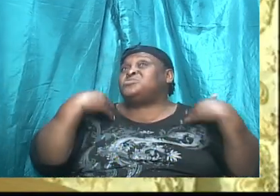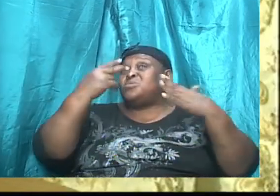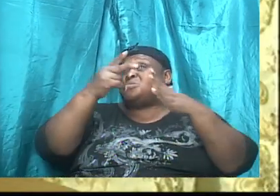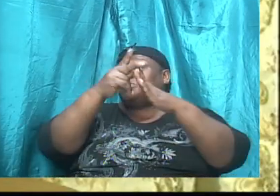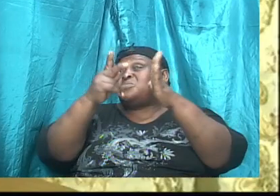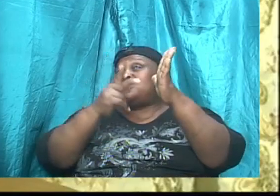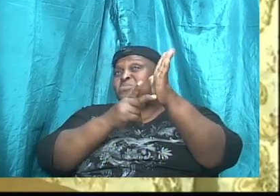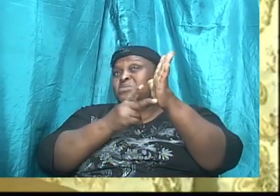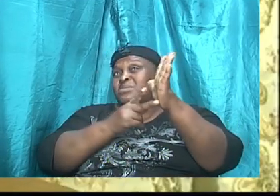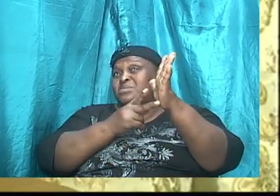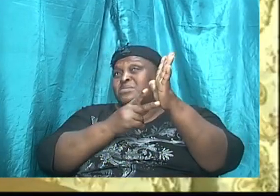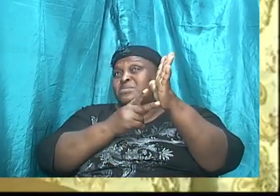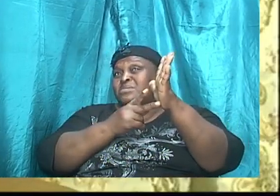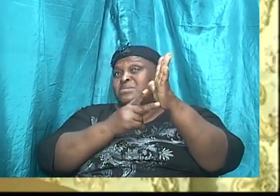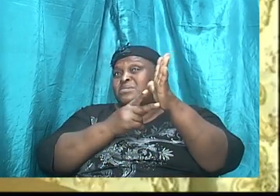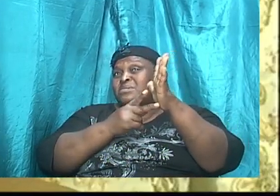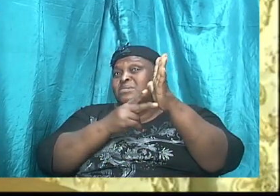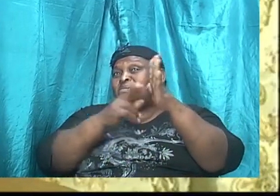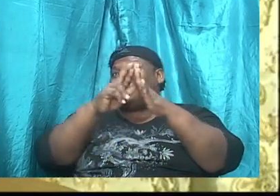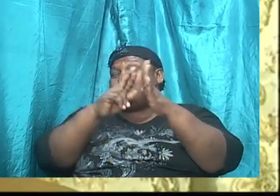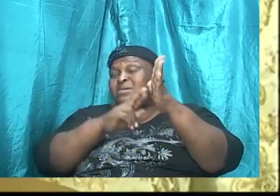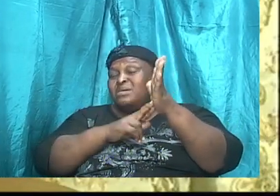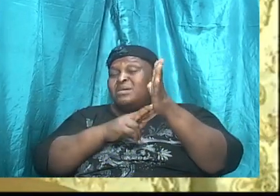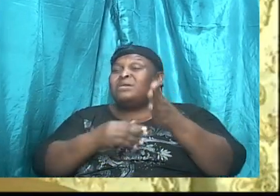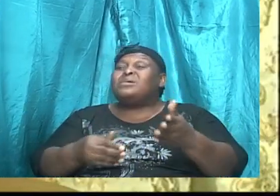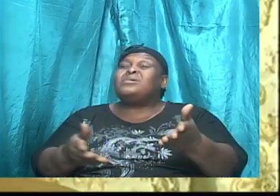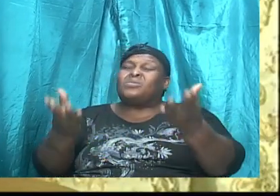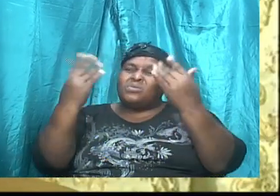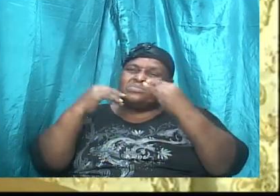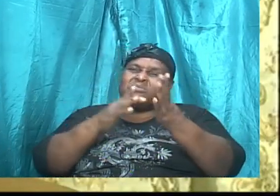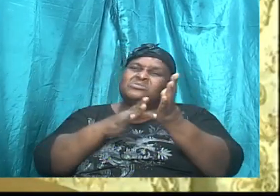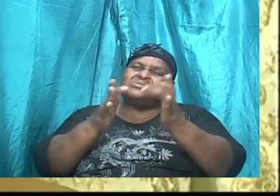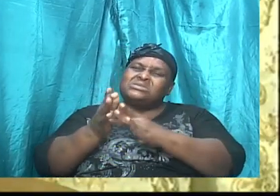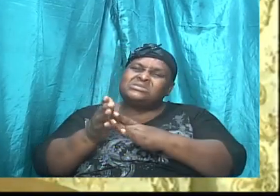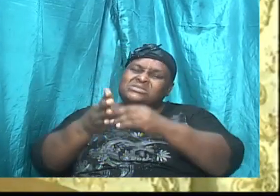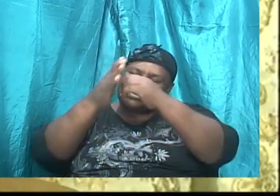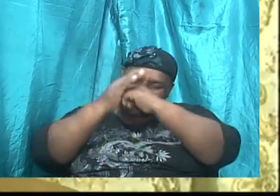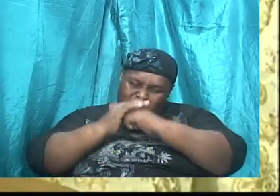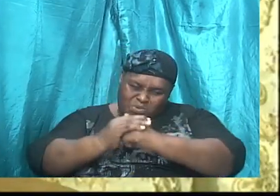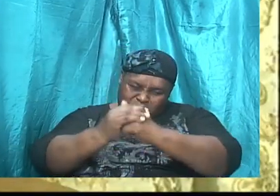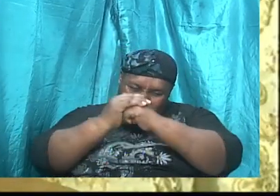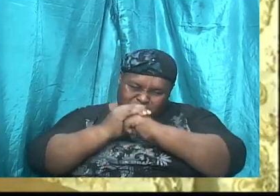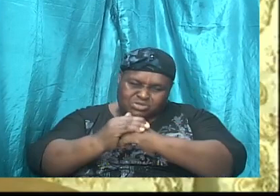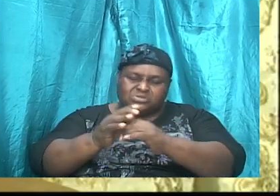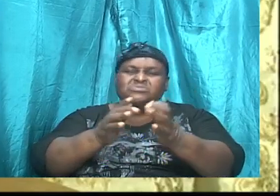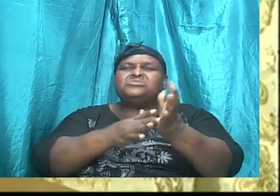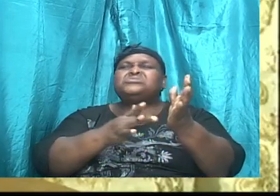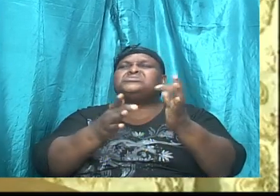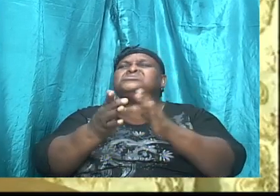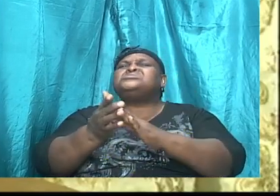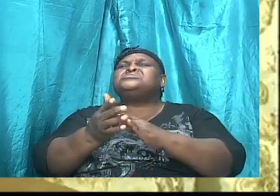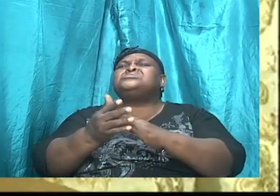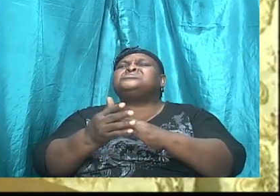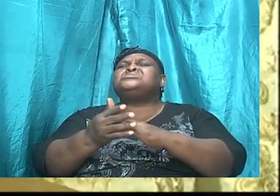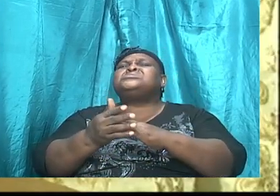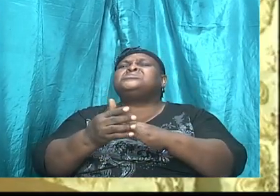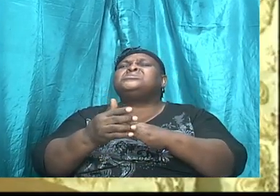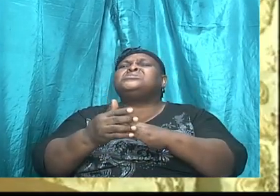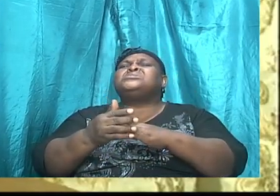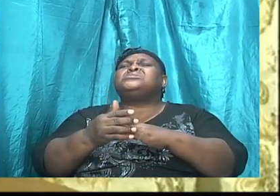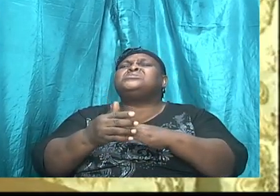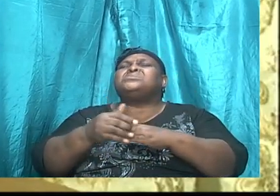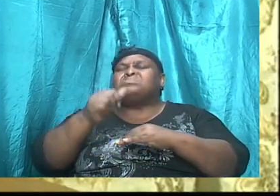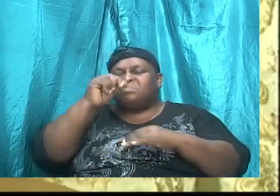Jesus. Jesus, he, the Bible said he worshipped him. He called him good master.